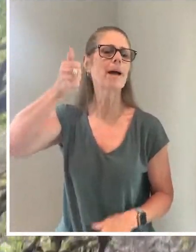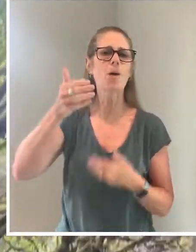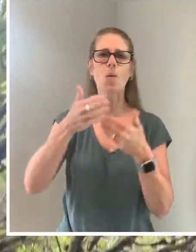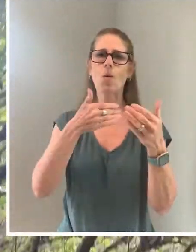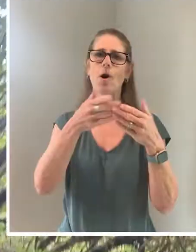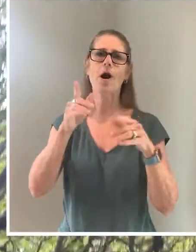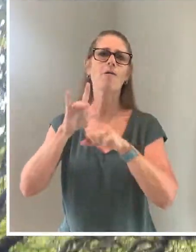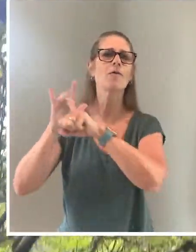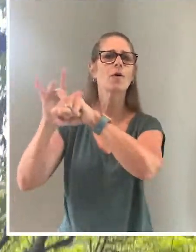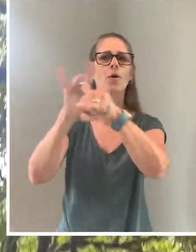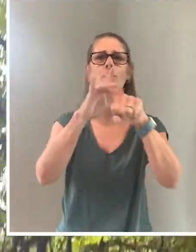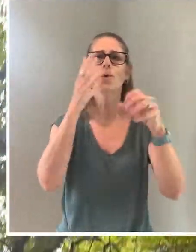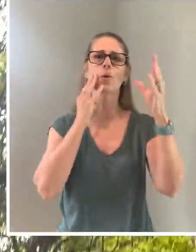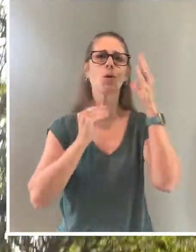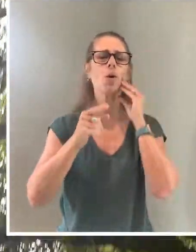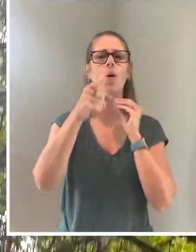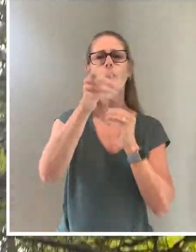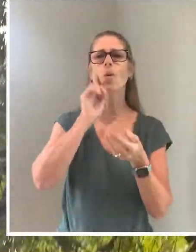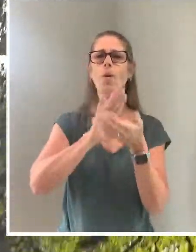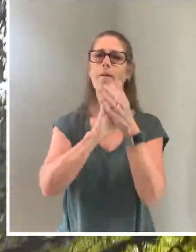all the rest.